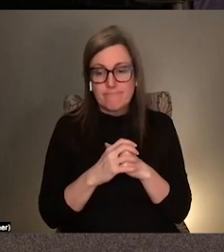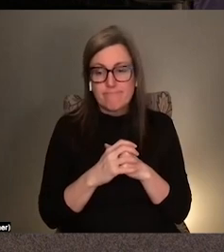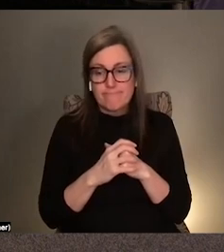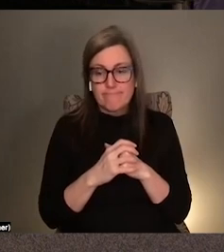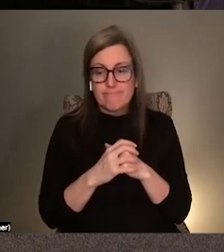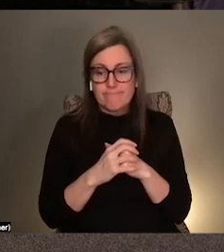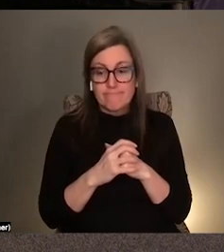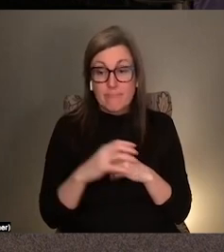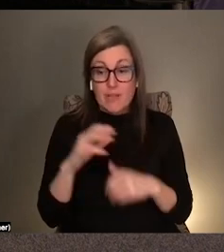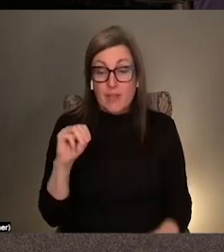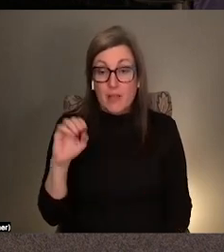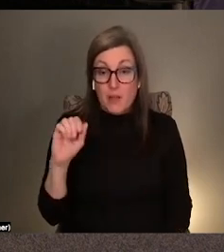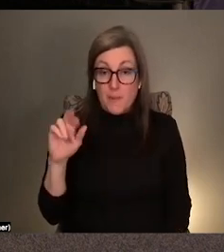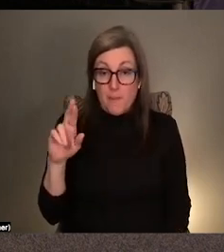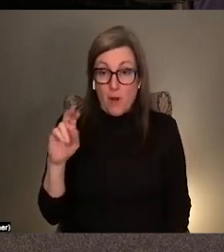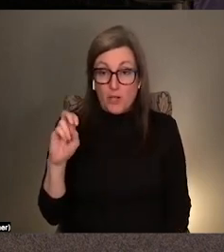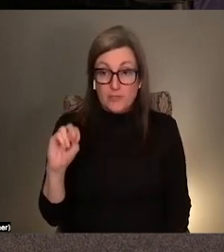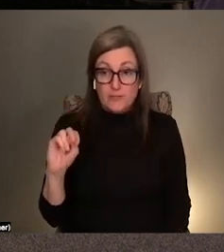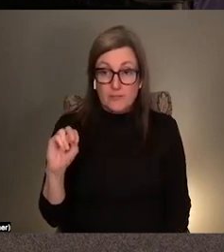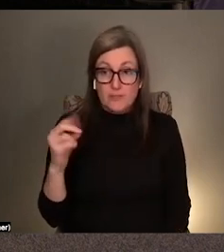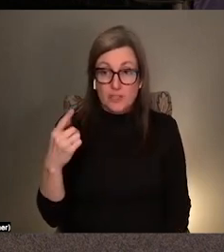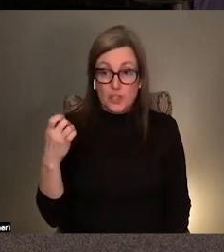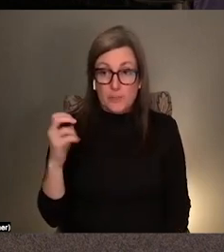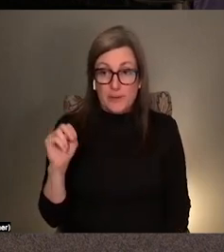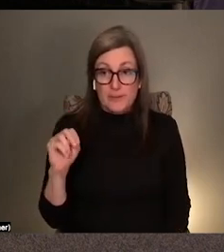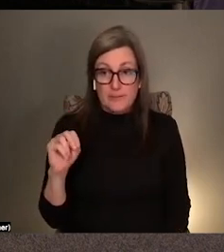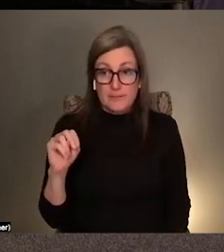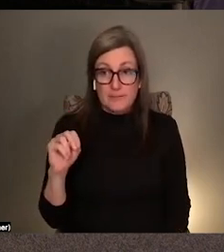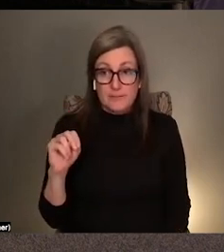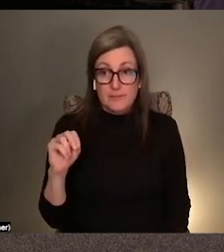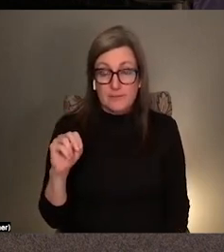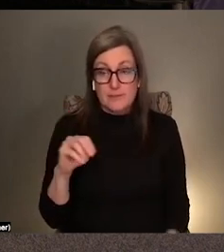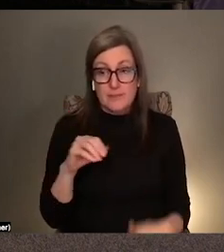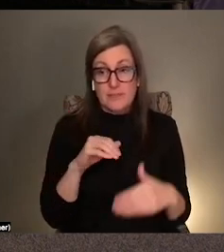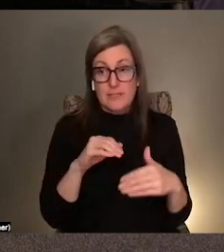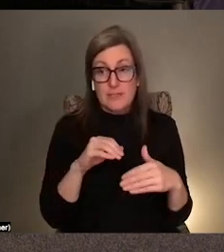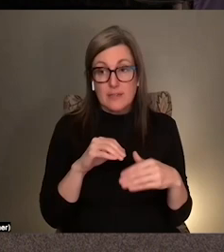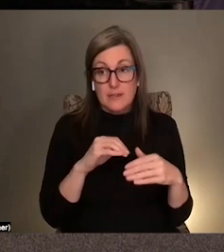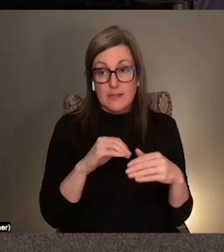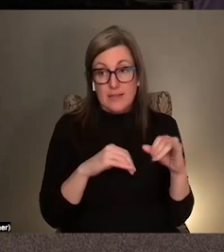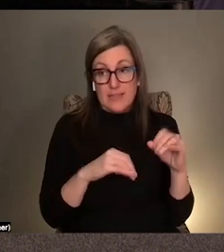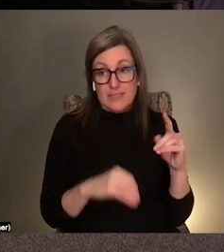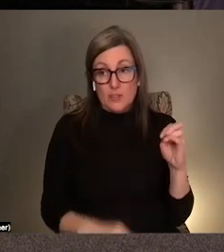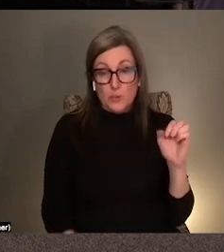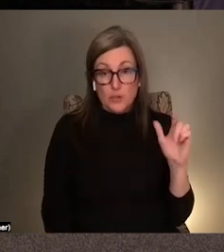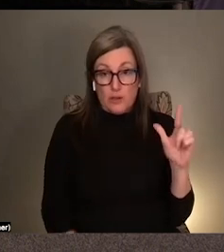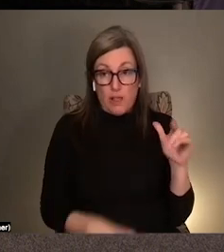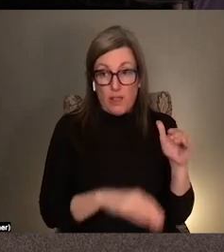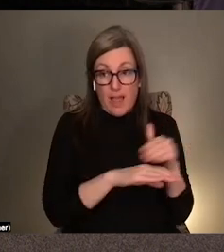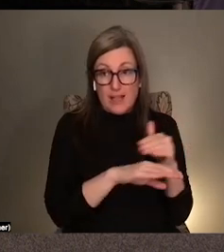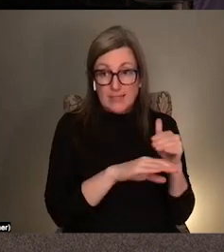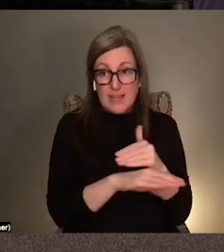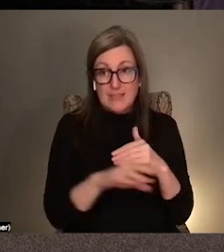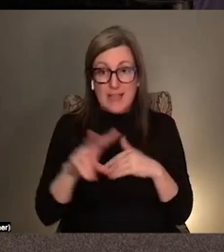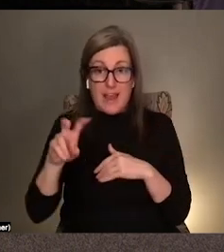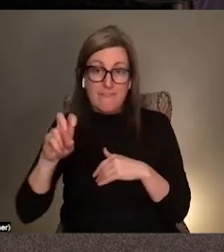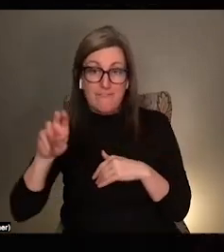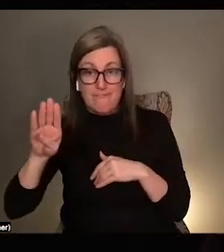what is for you the relation between institutional access and the notion of vibe as you were describing it?